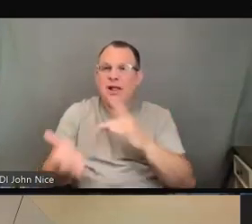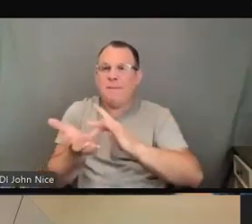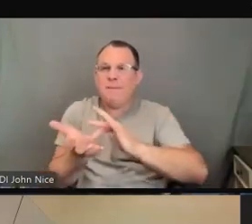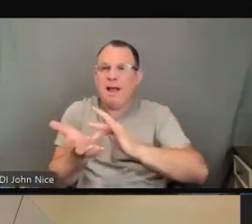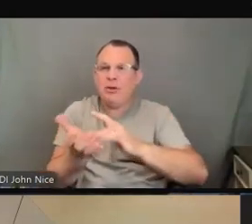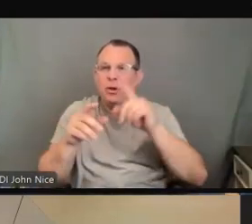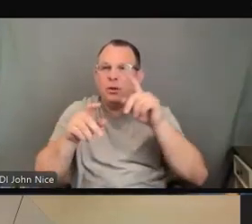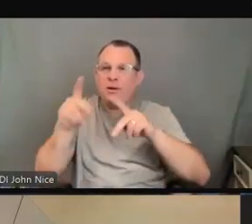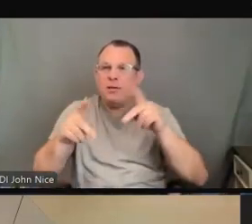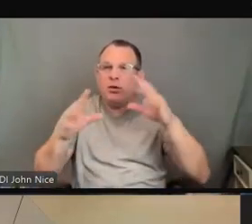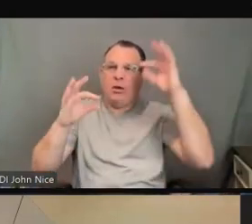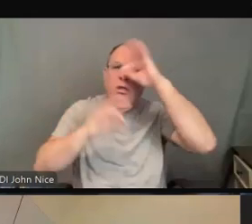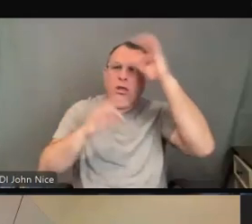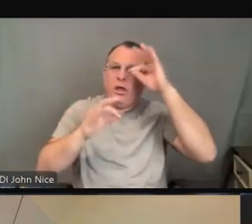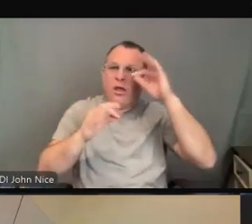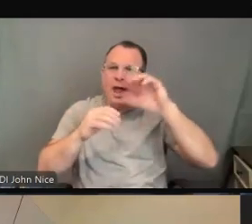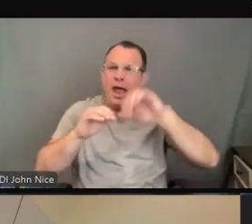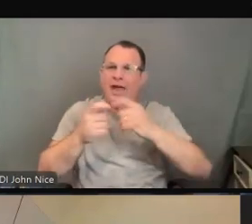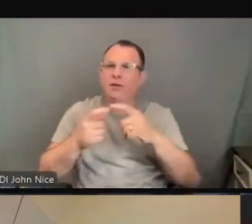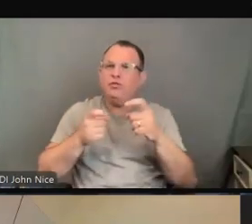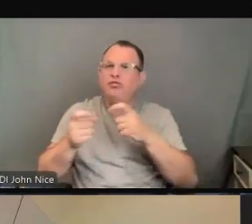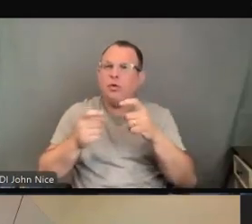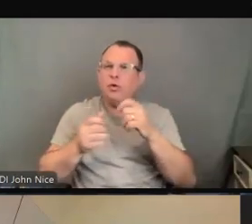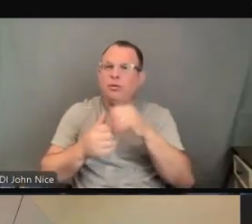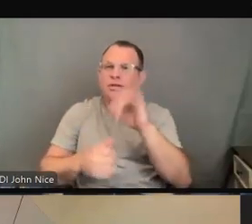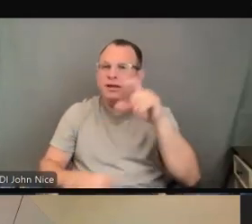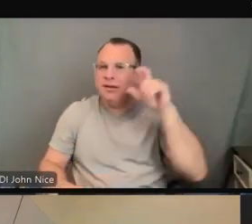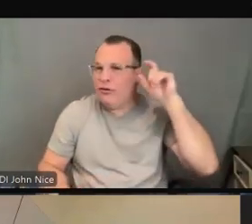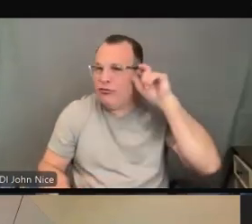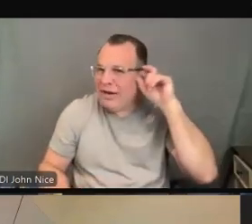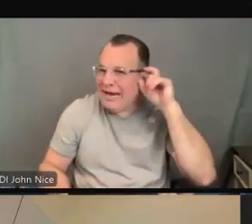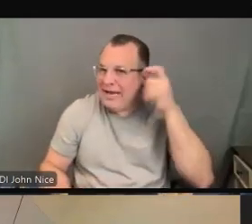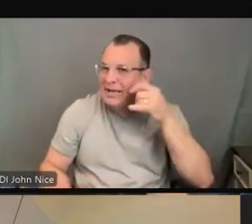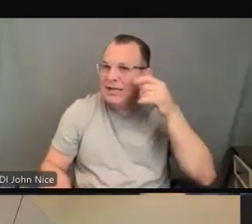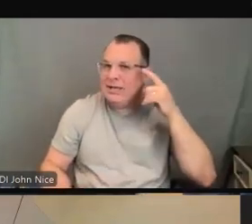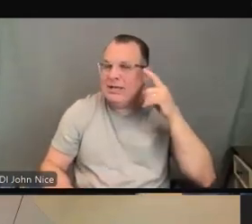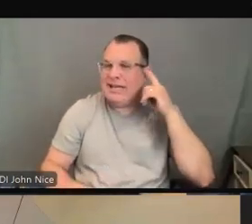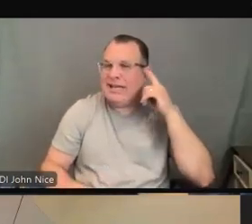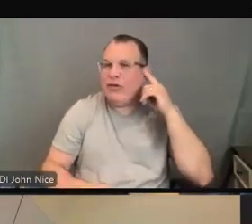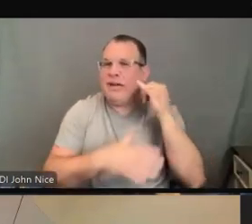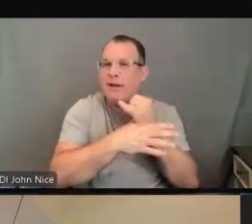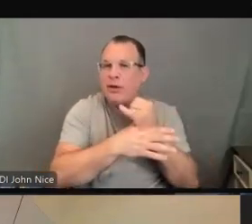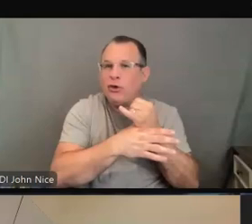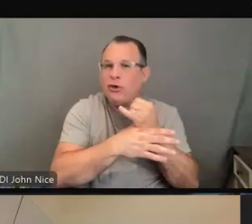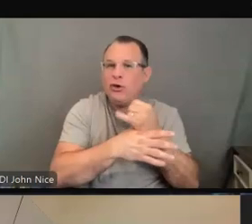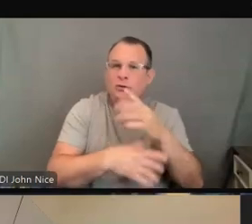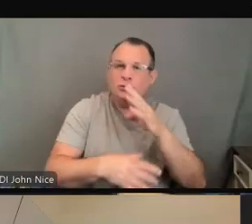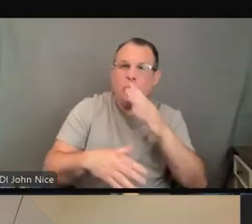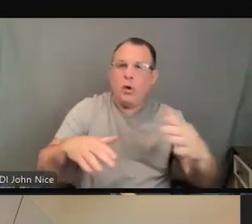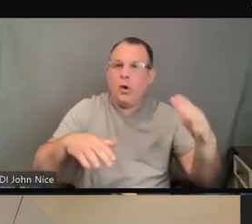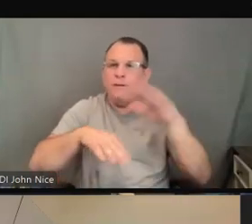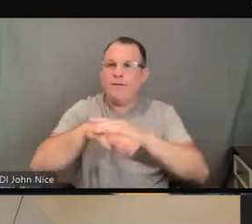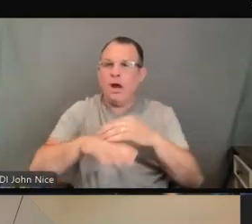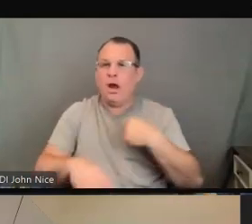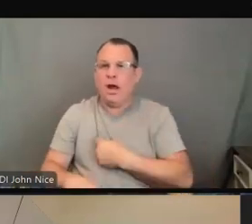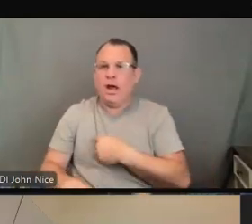deal with hearing impairment. They talk over us like we are children. How do we get these people